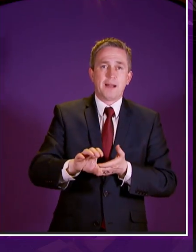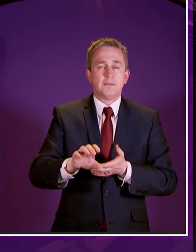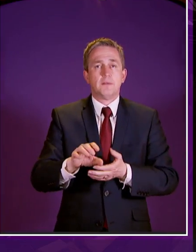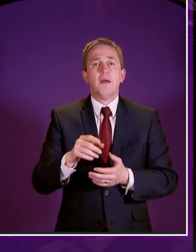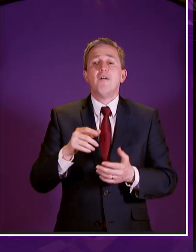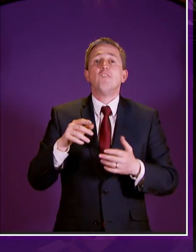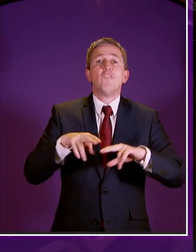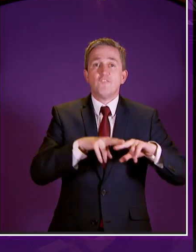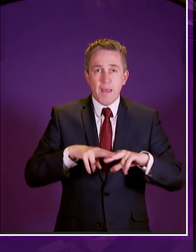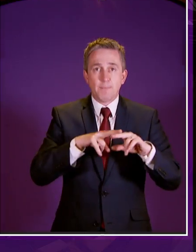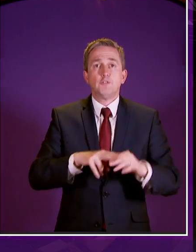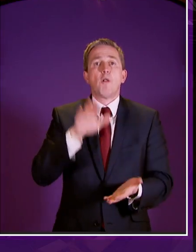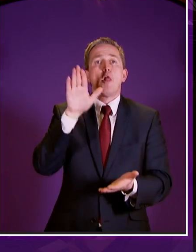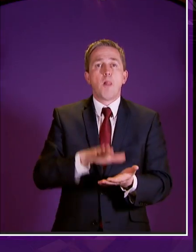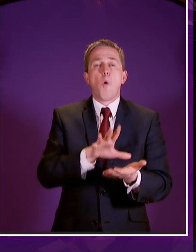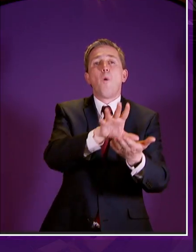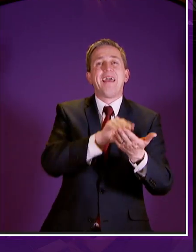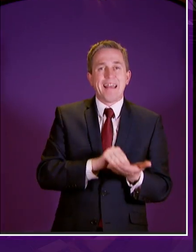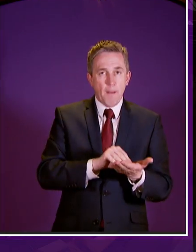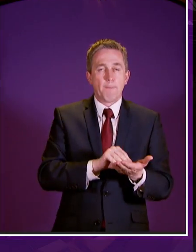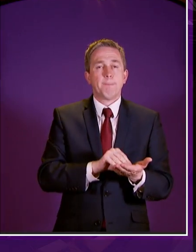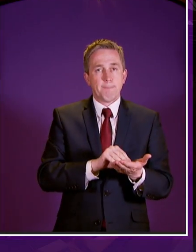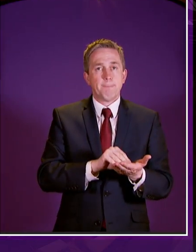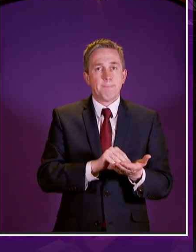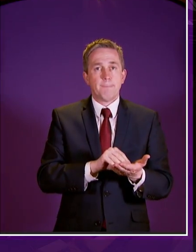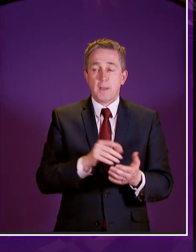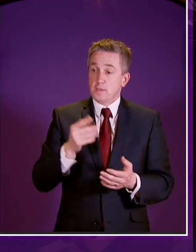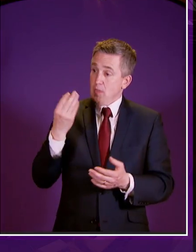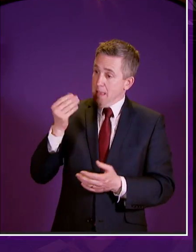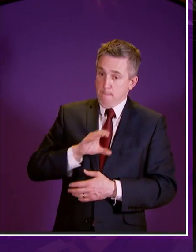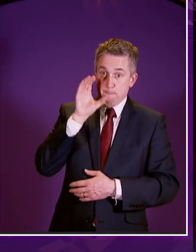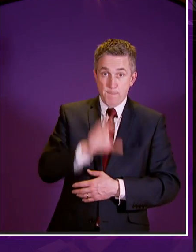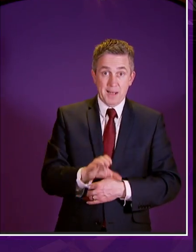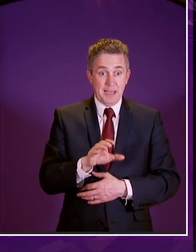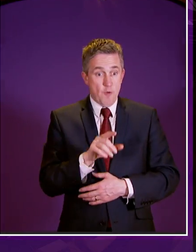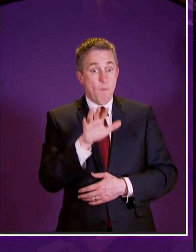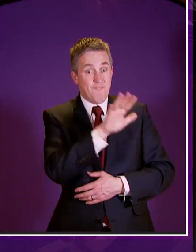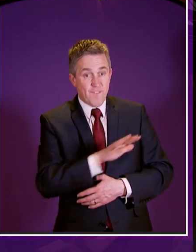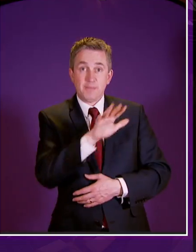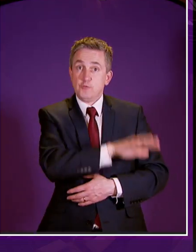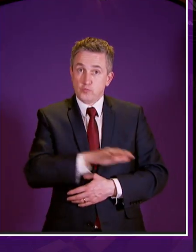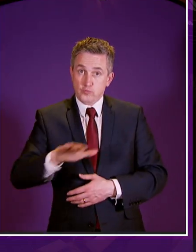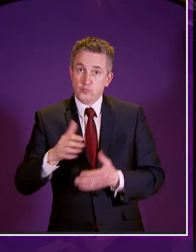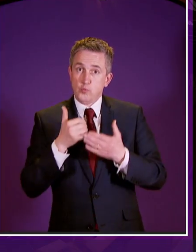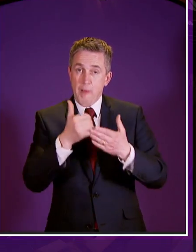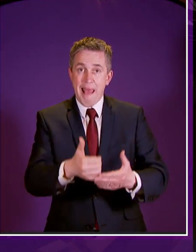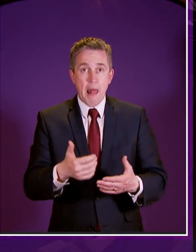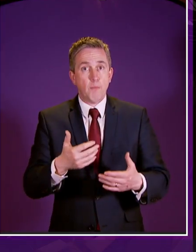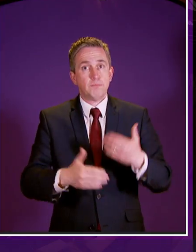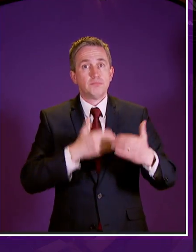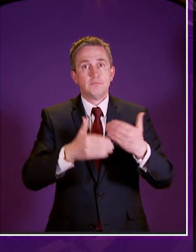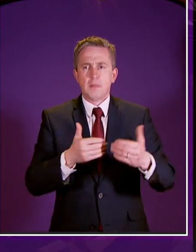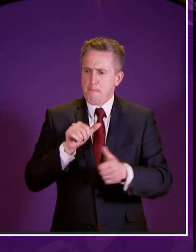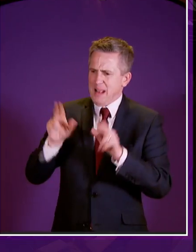across scotland this is a significant investment in children and families and a major improvement on the current uk